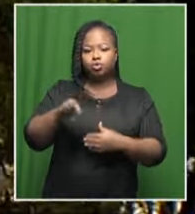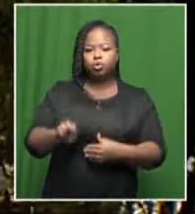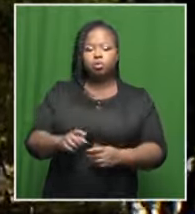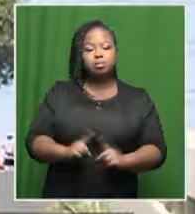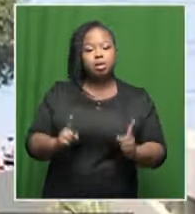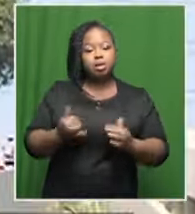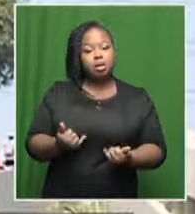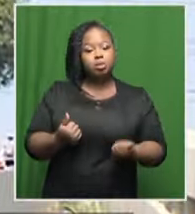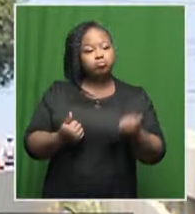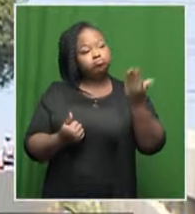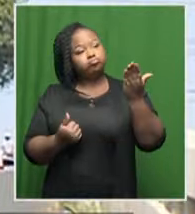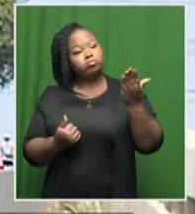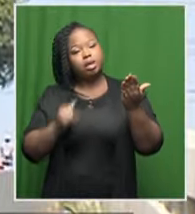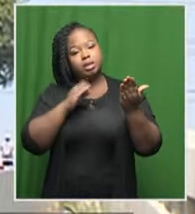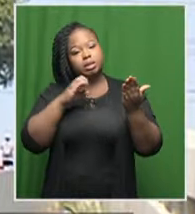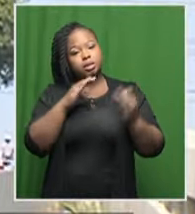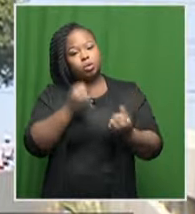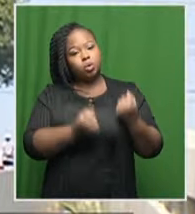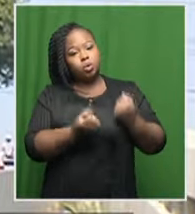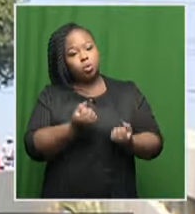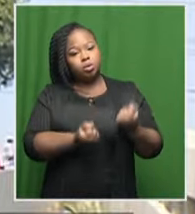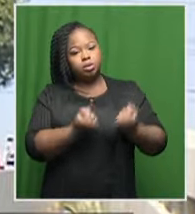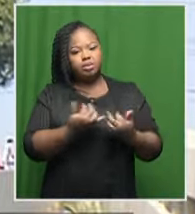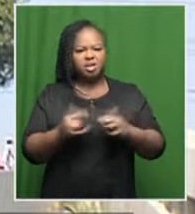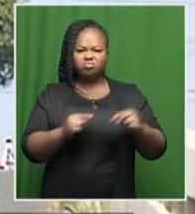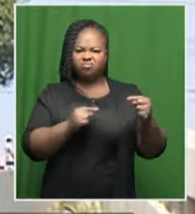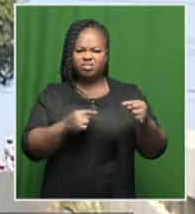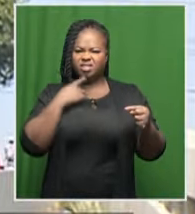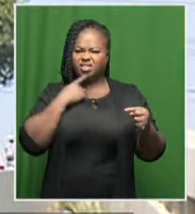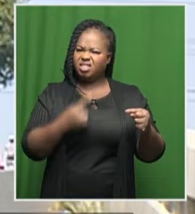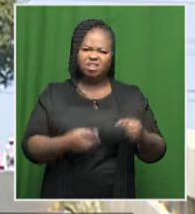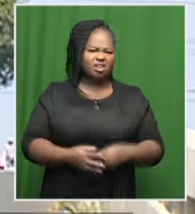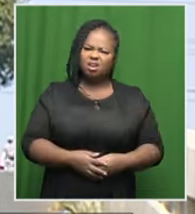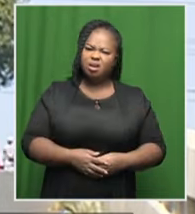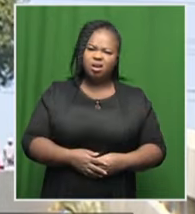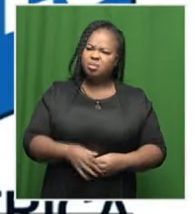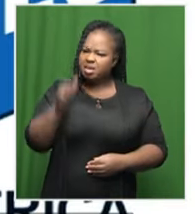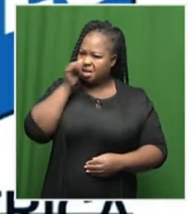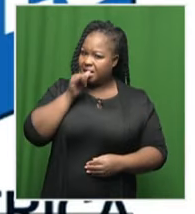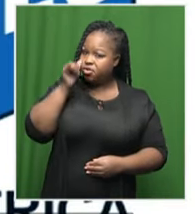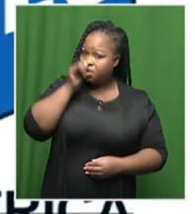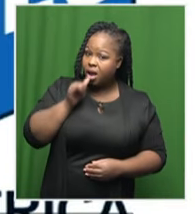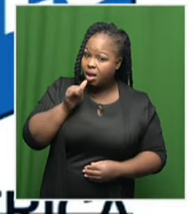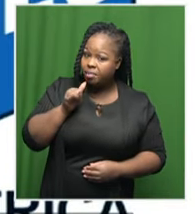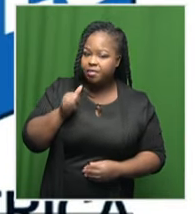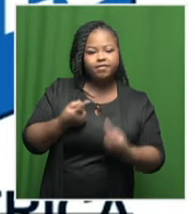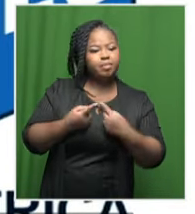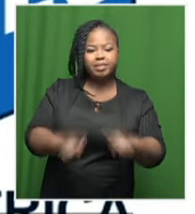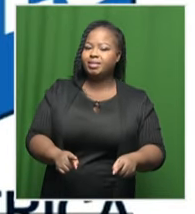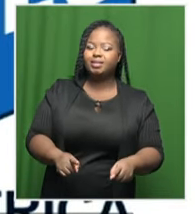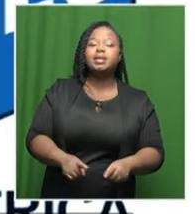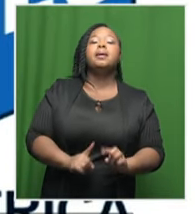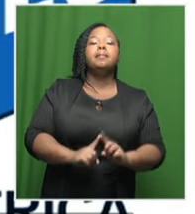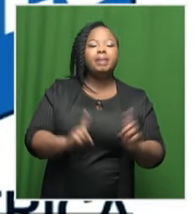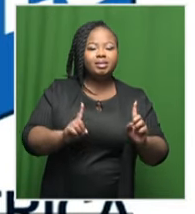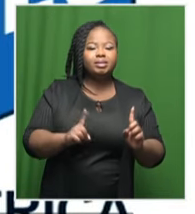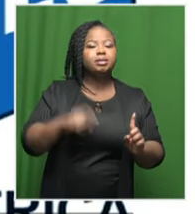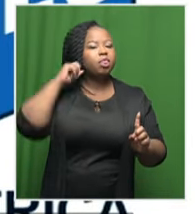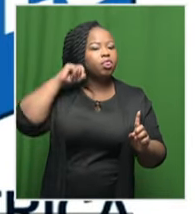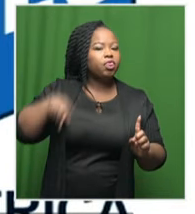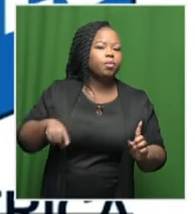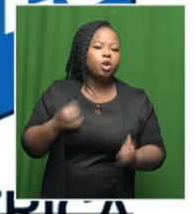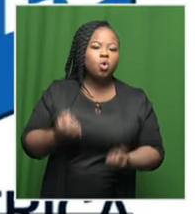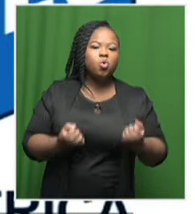appeal at the Electoral Court. Party lawyers argue that the former president was not convicted of a crime, but for contempt of court,